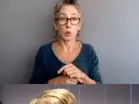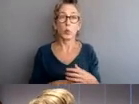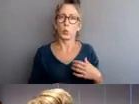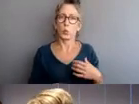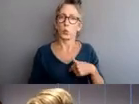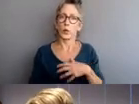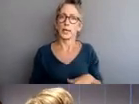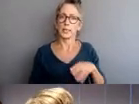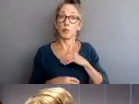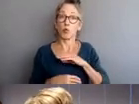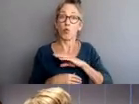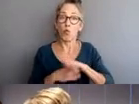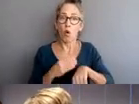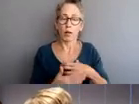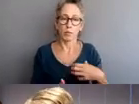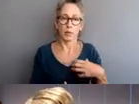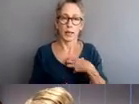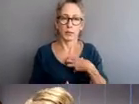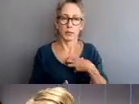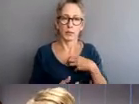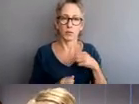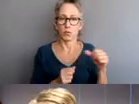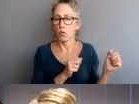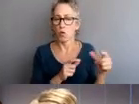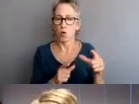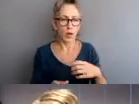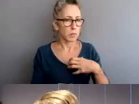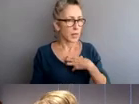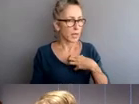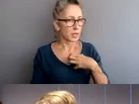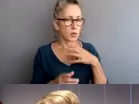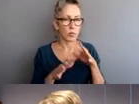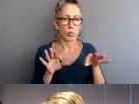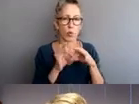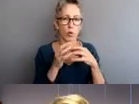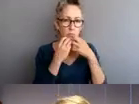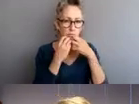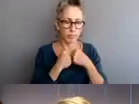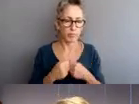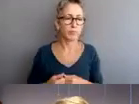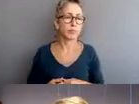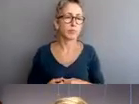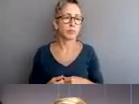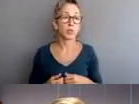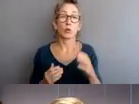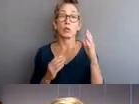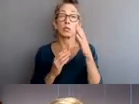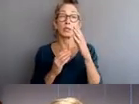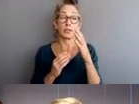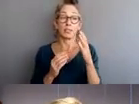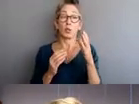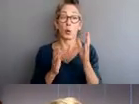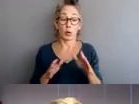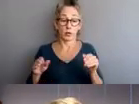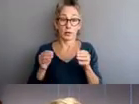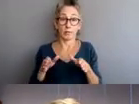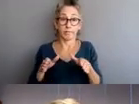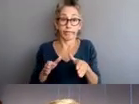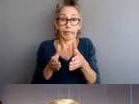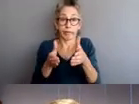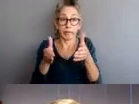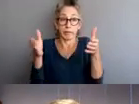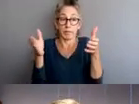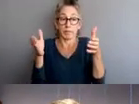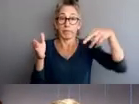and please know that every complaint is important to us. I want to draw your attention to the top middle portion of this graphic